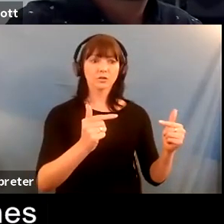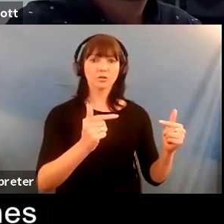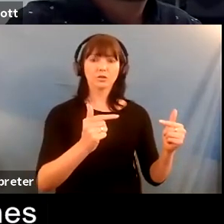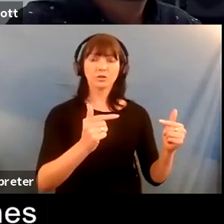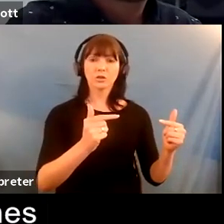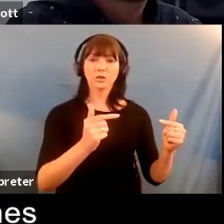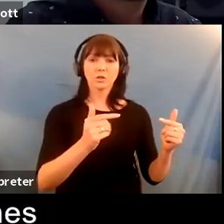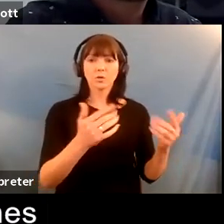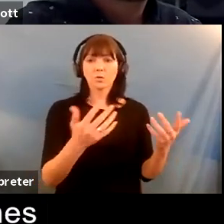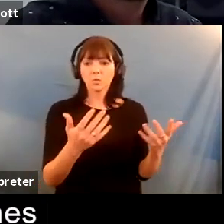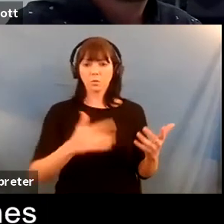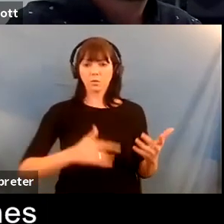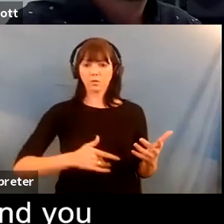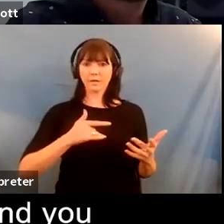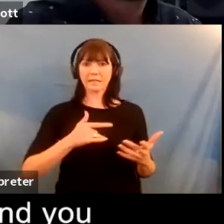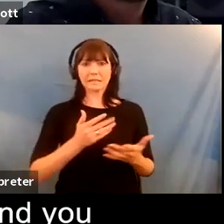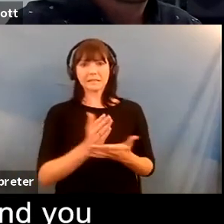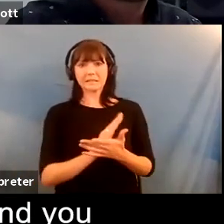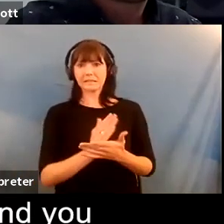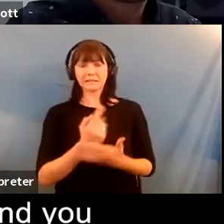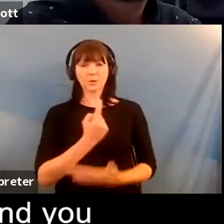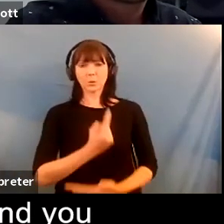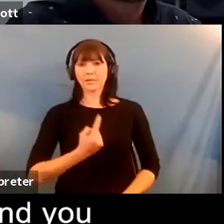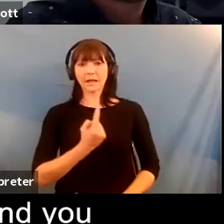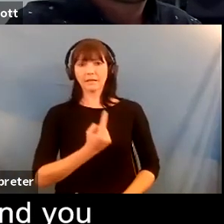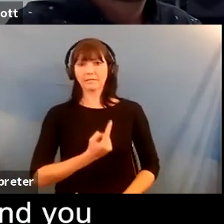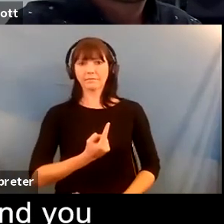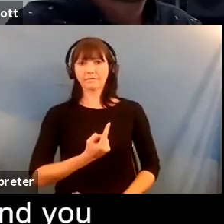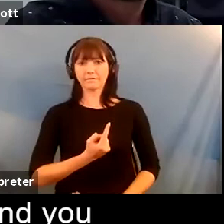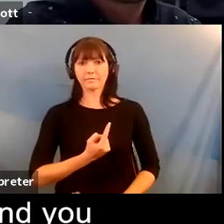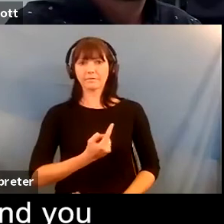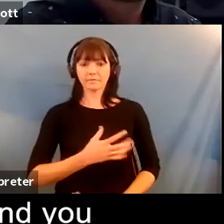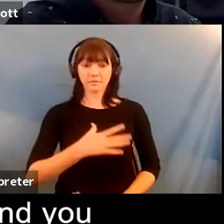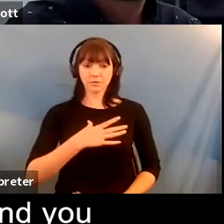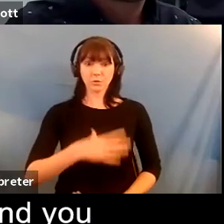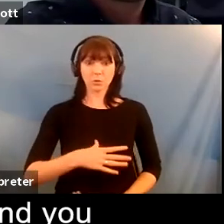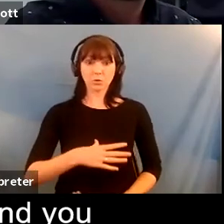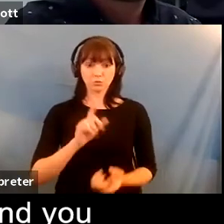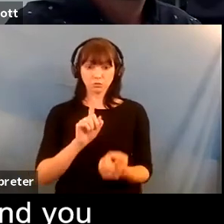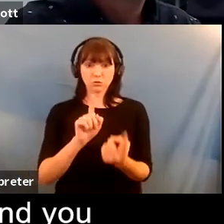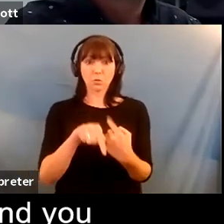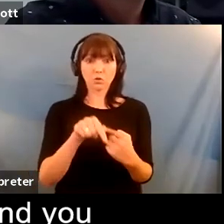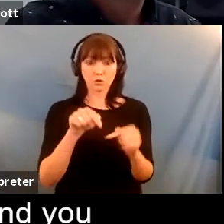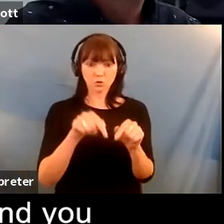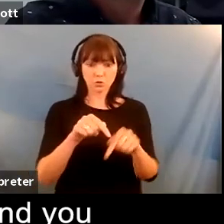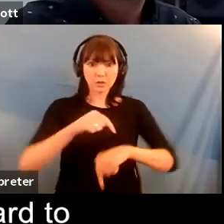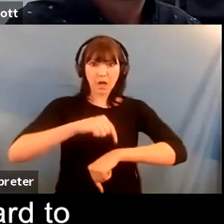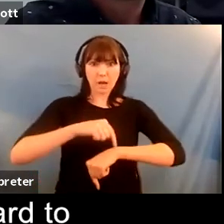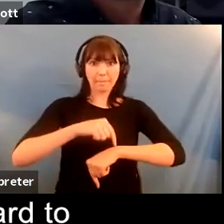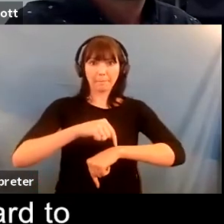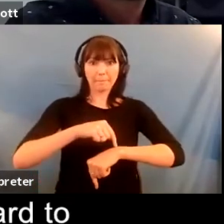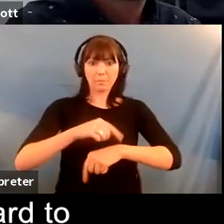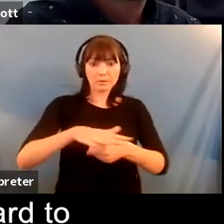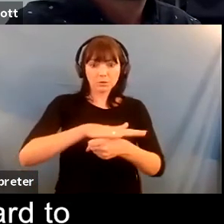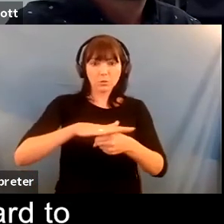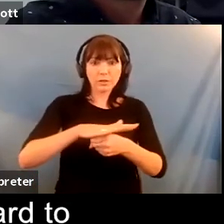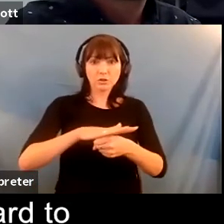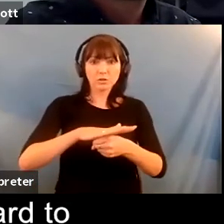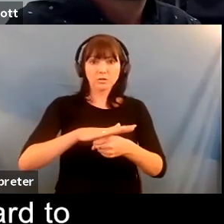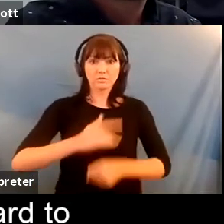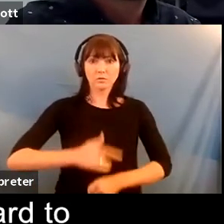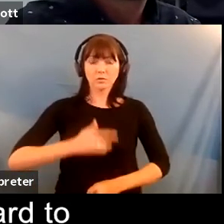where you feel as an individual very responsible to address the moment and you also feel very small and possibly unable to address the moment